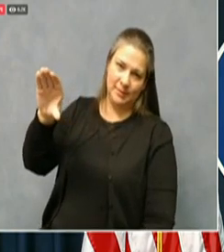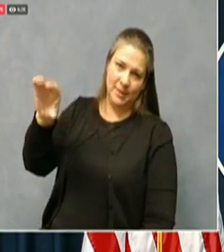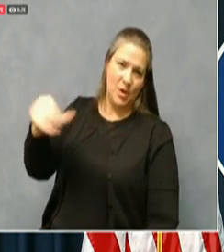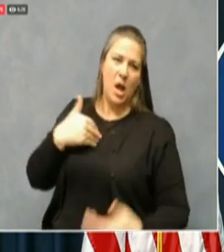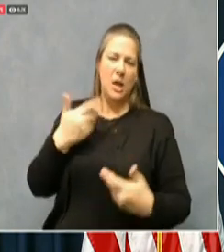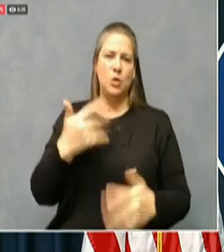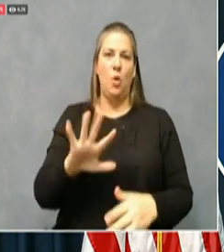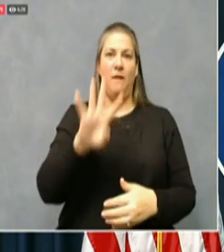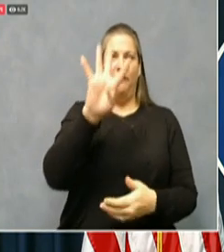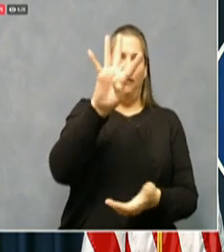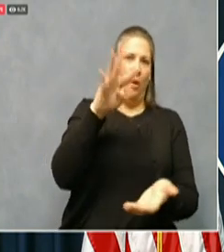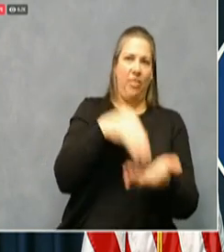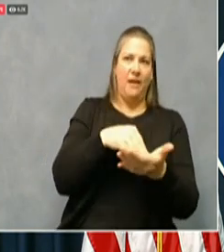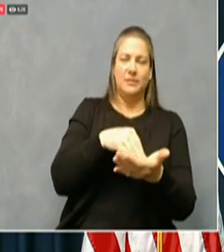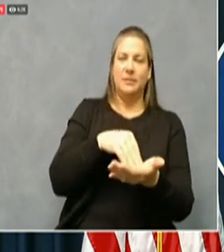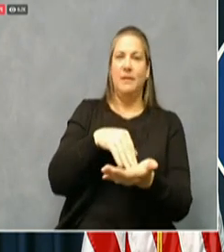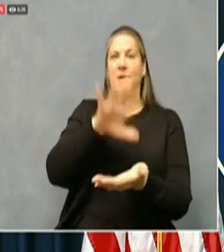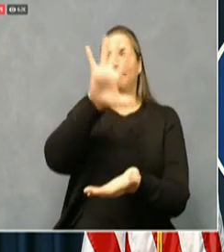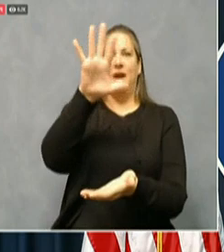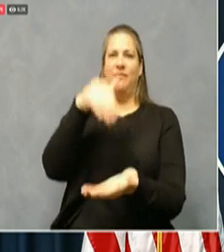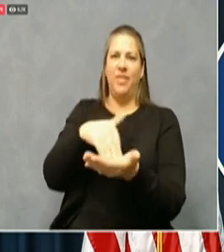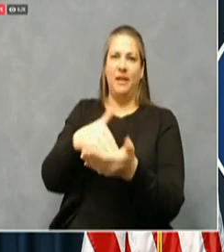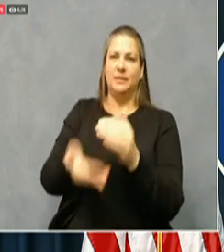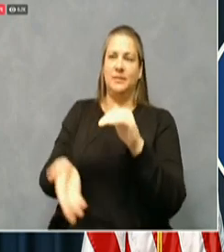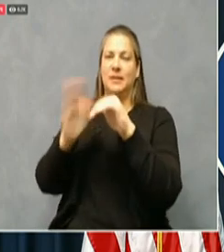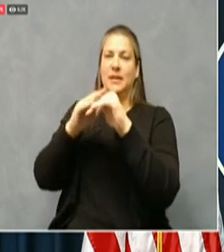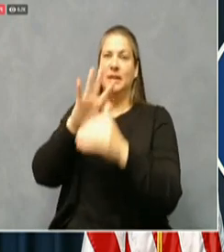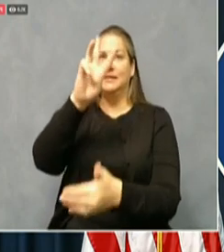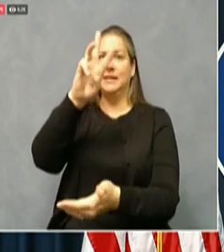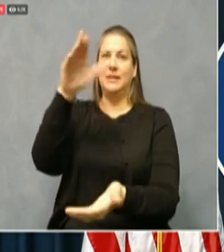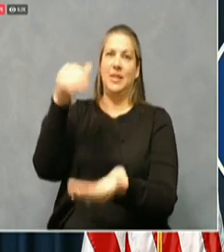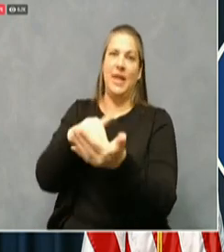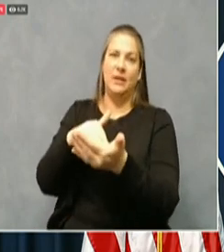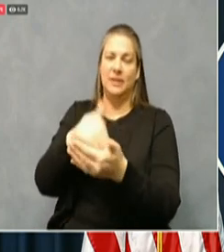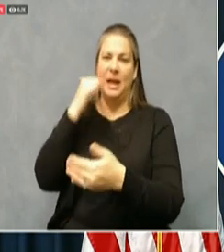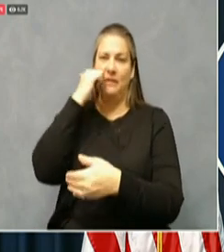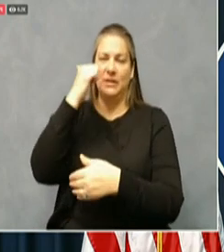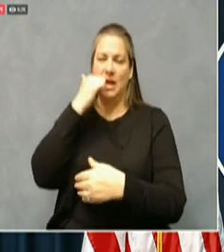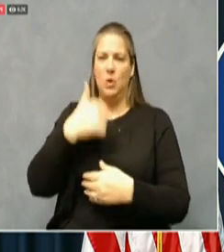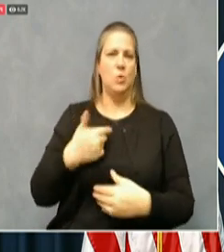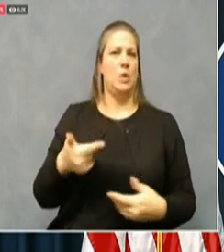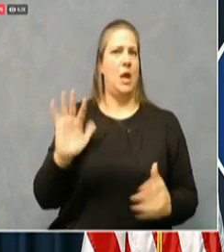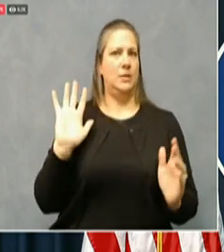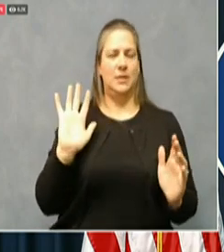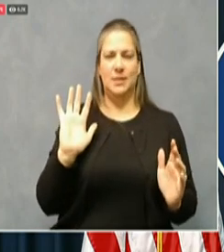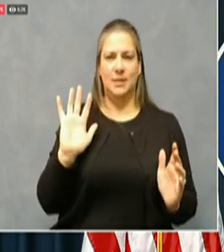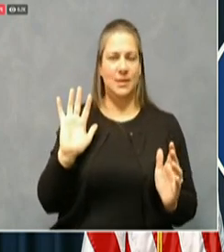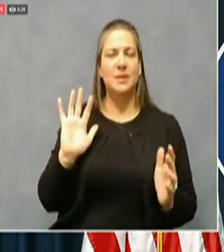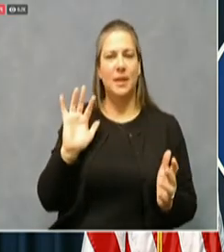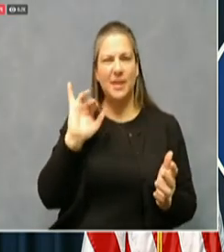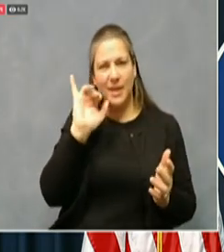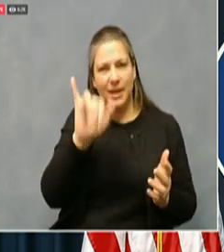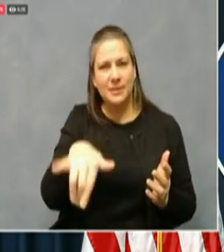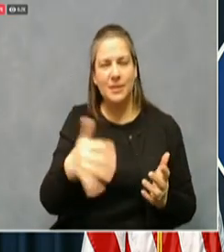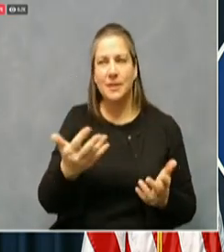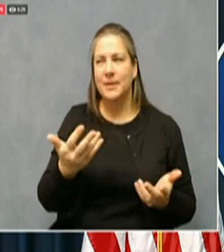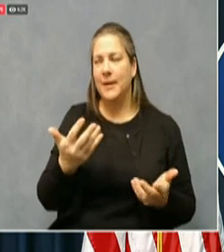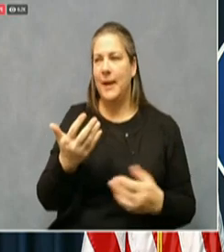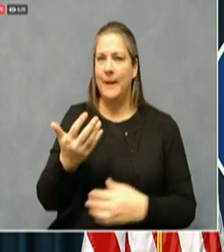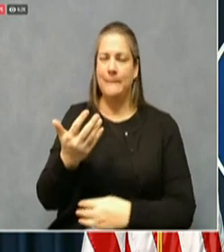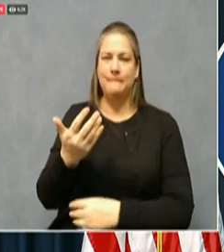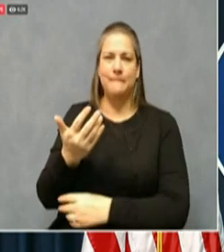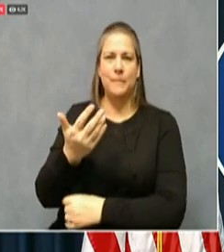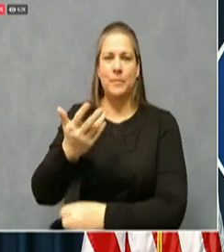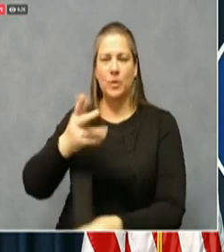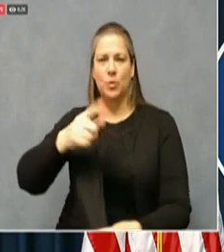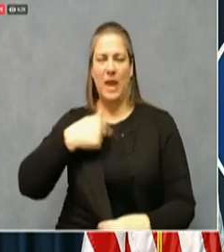5000 or to 6000 and then also looking at our rate of growth, uh, potentially about others out there. We do